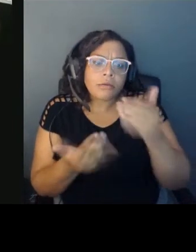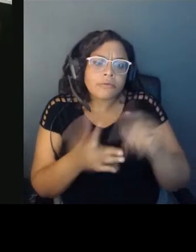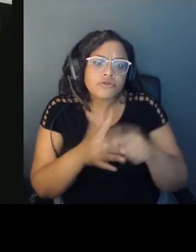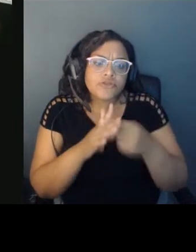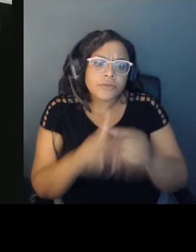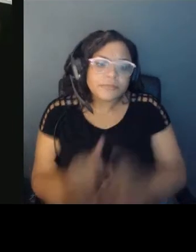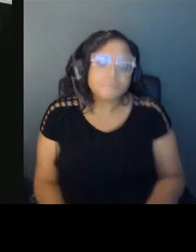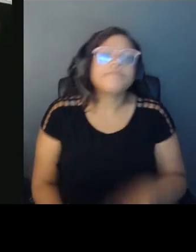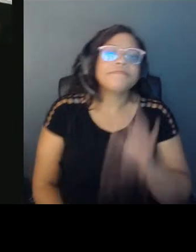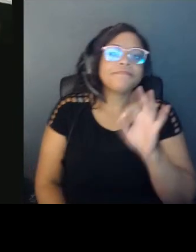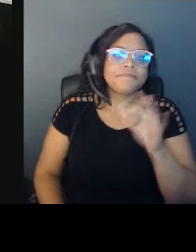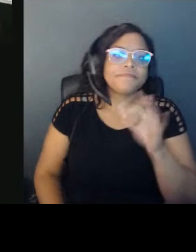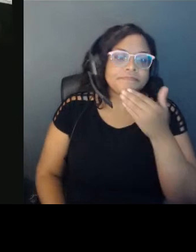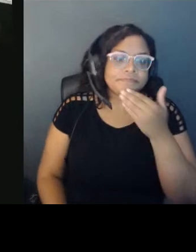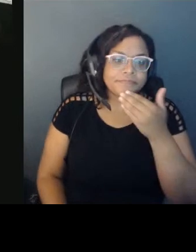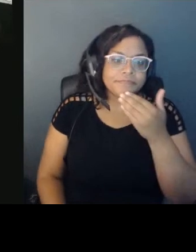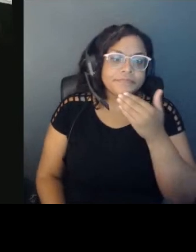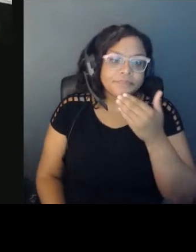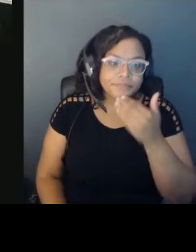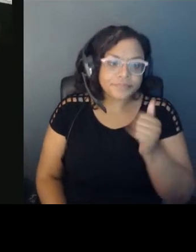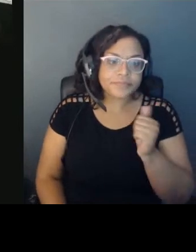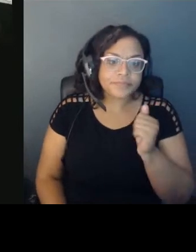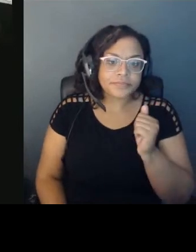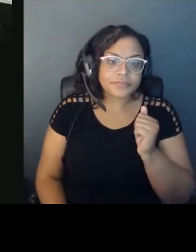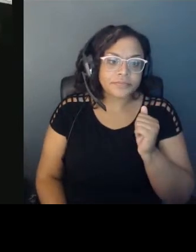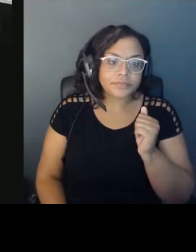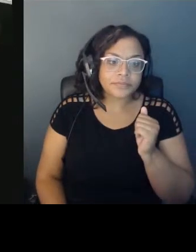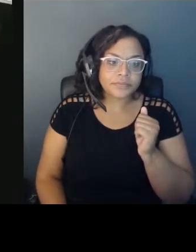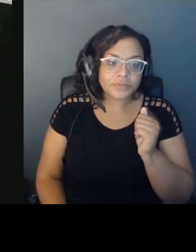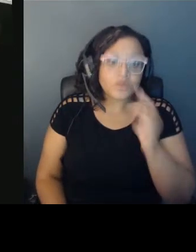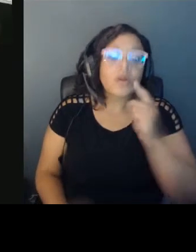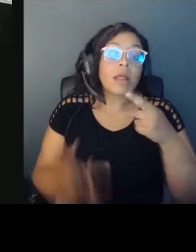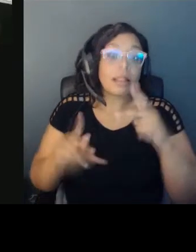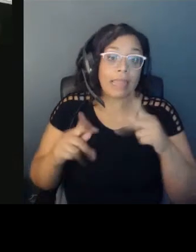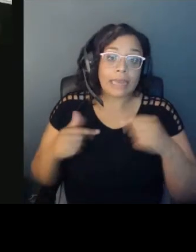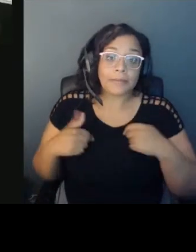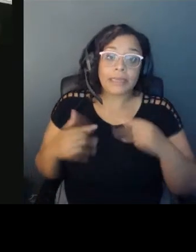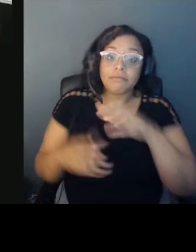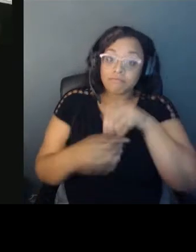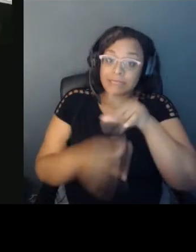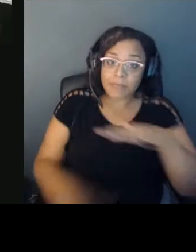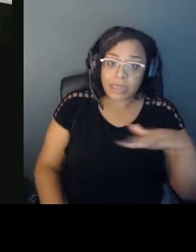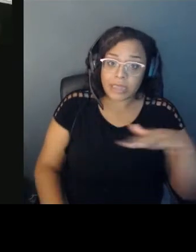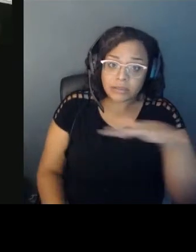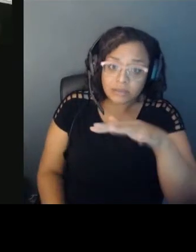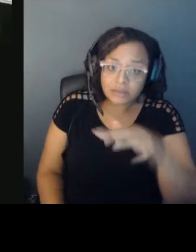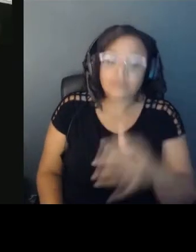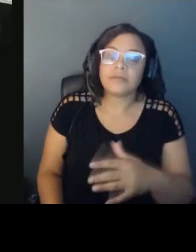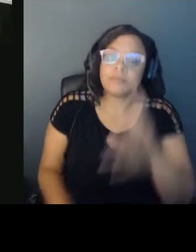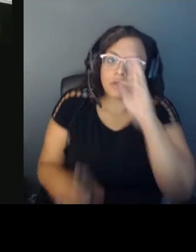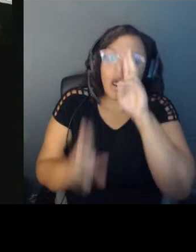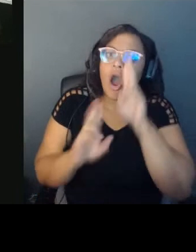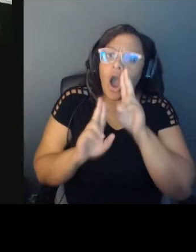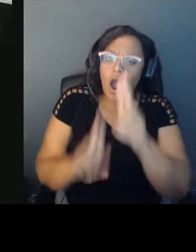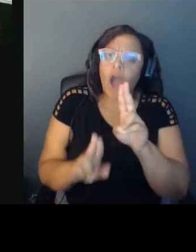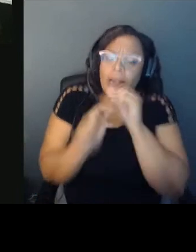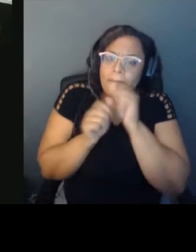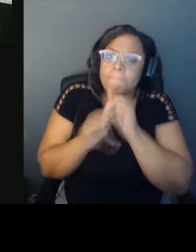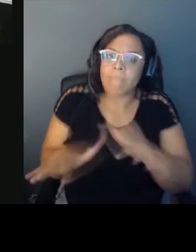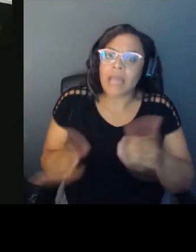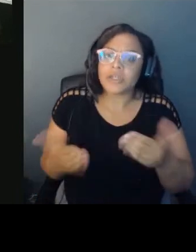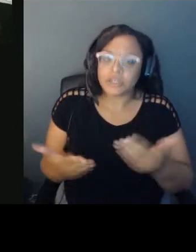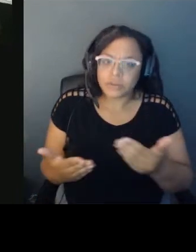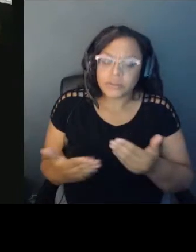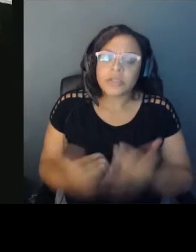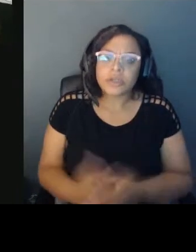thank you for letting me be here and being in this space. And to be with everyone today is an honor and blessing. For